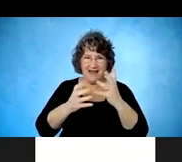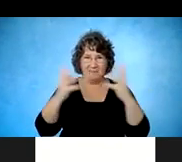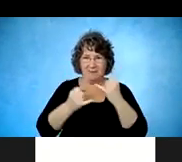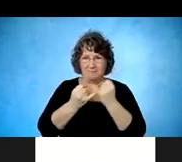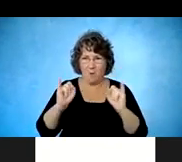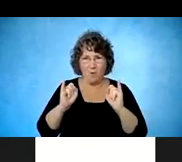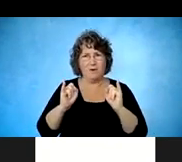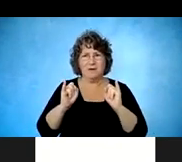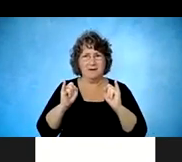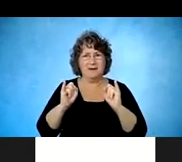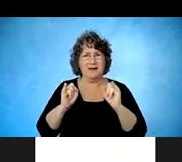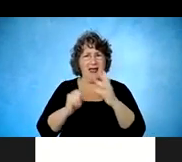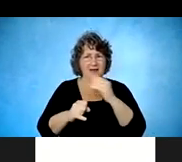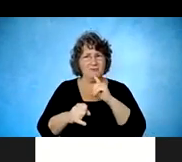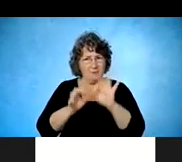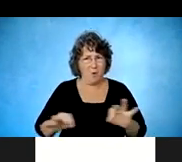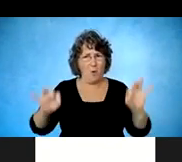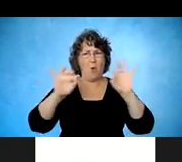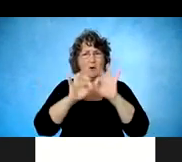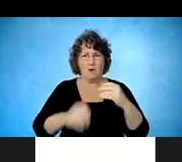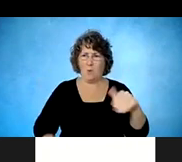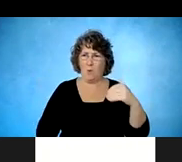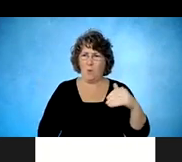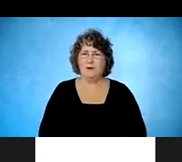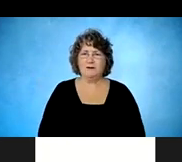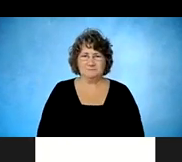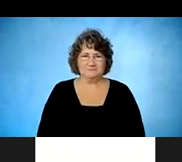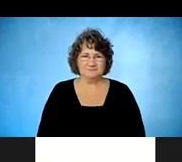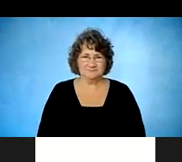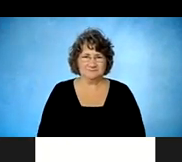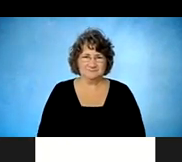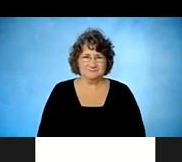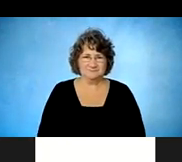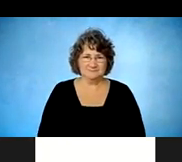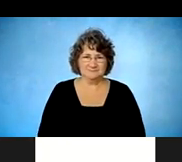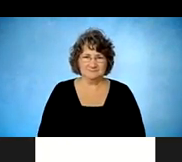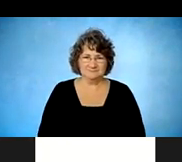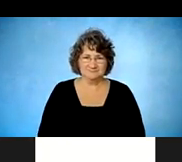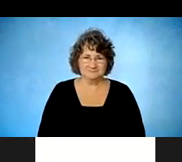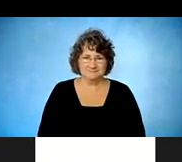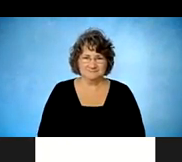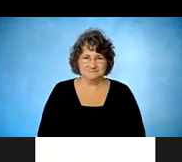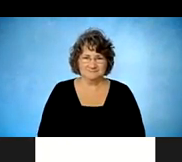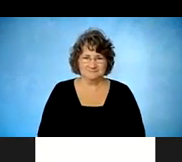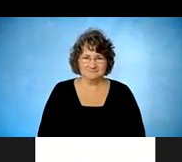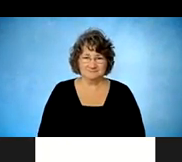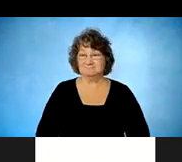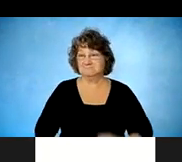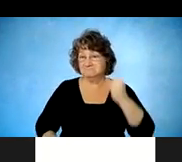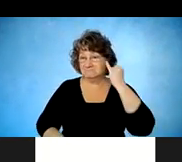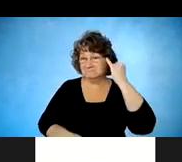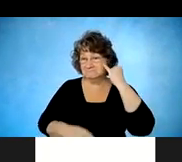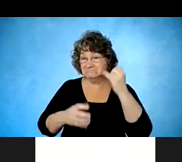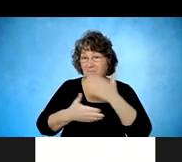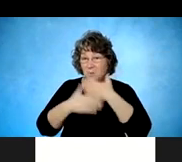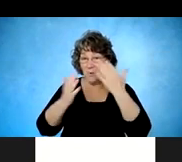it gives them independence. So even if they didn't have an elevator or access to a ramp, they